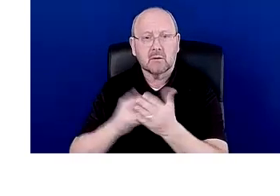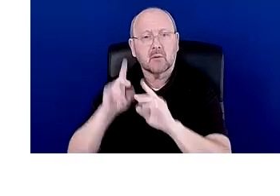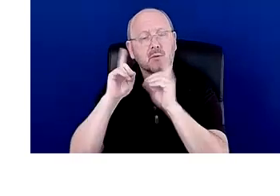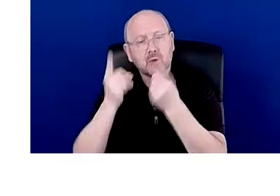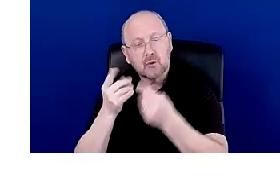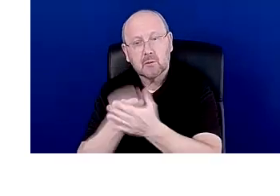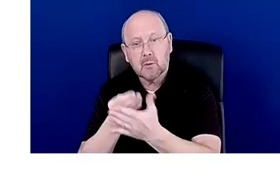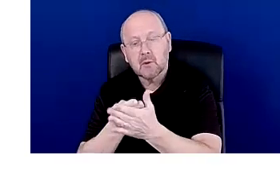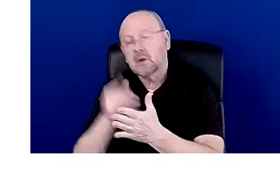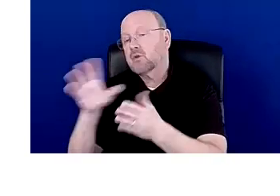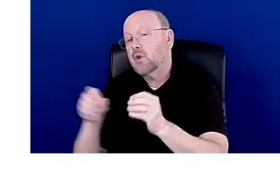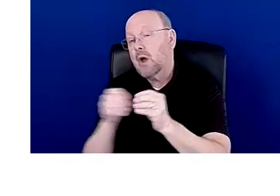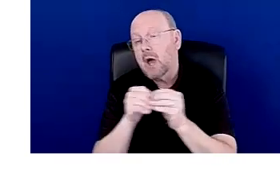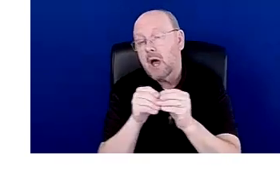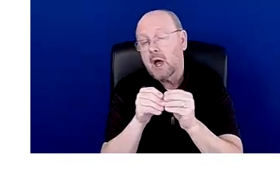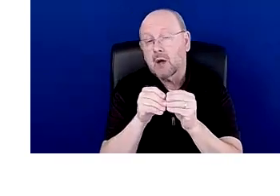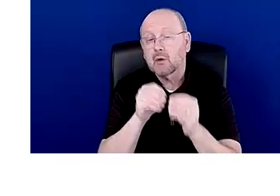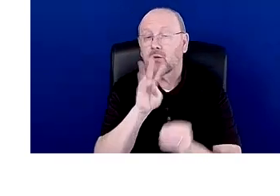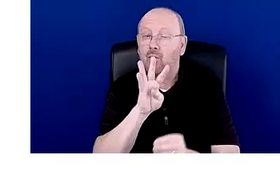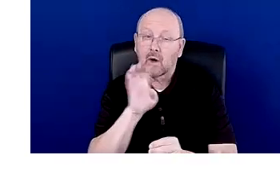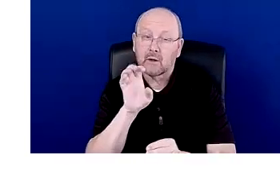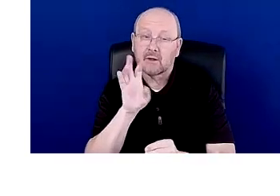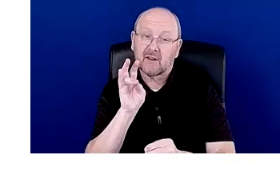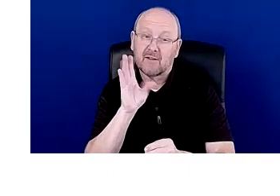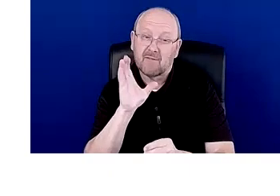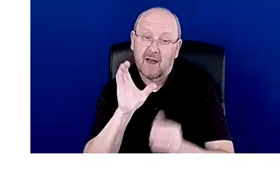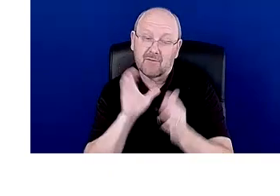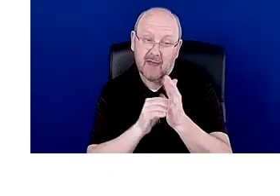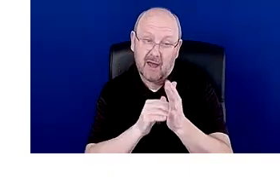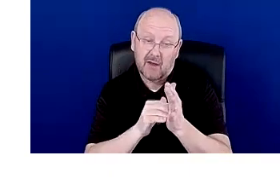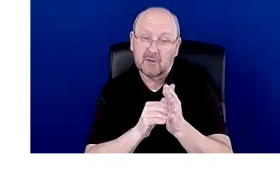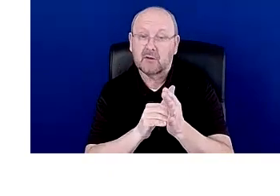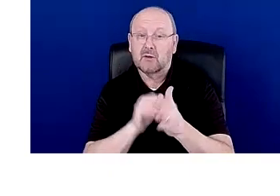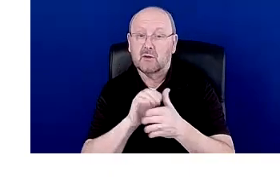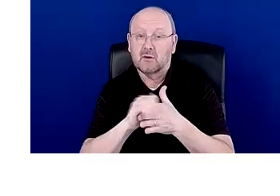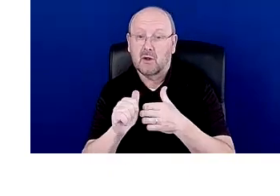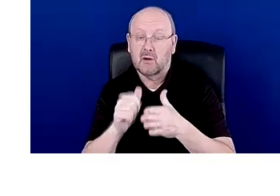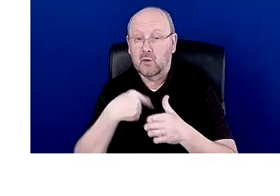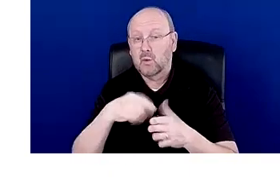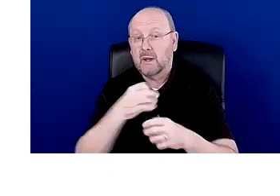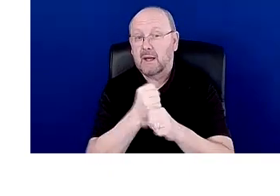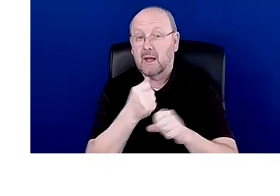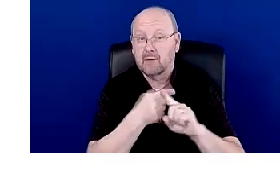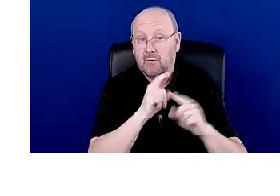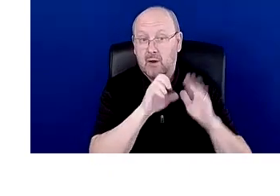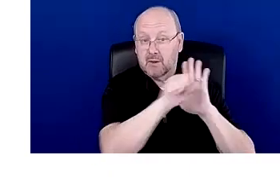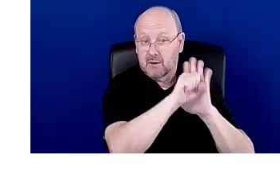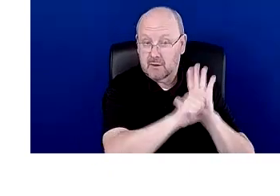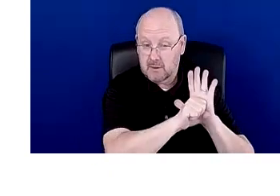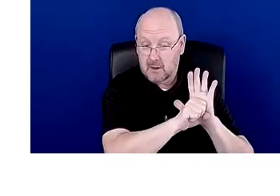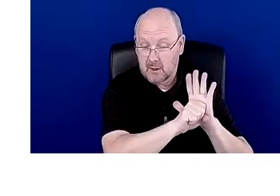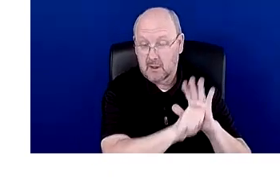$475,000 that we're getting from the state, there